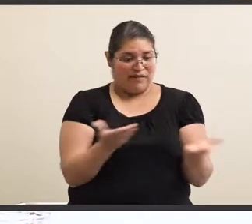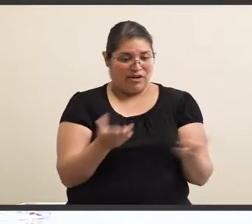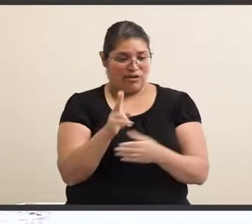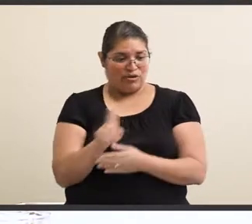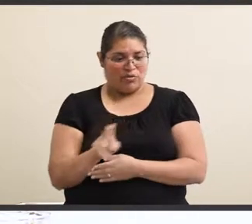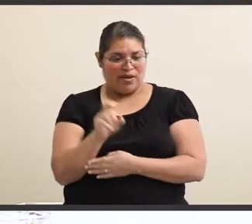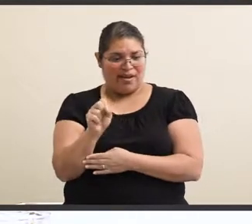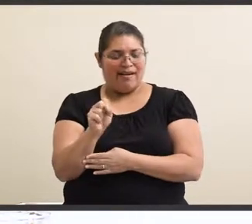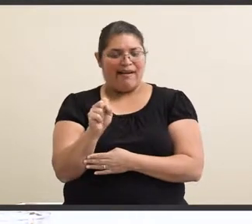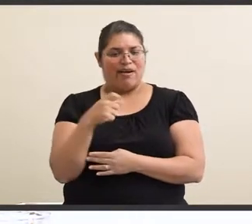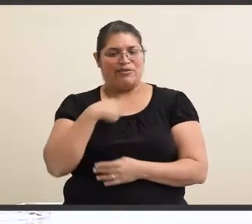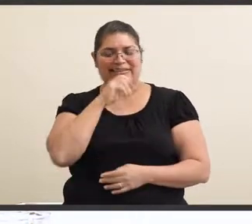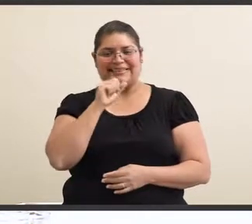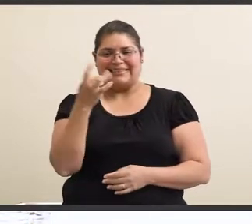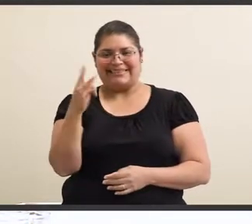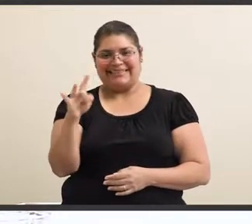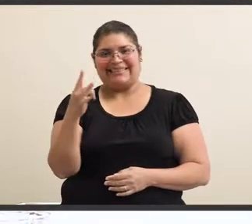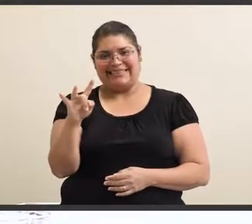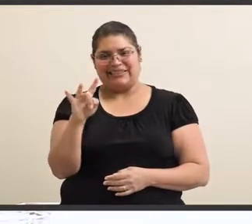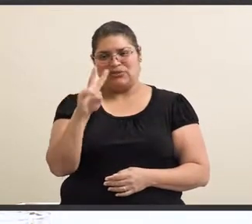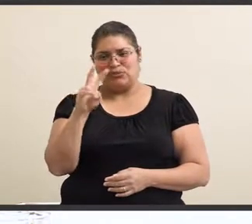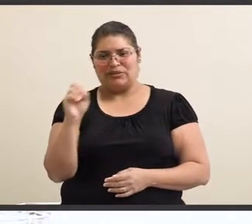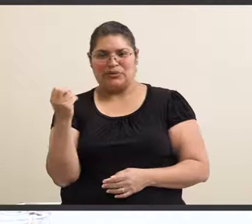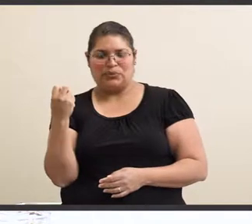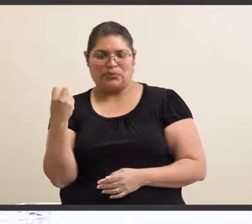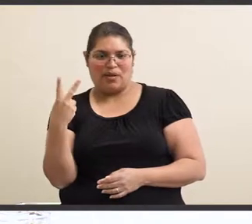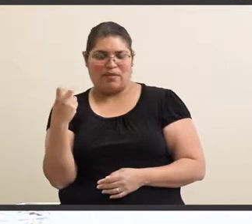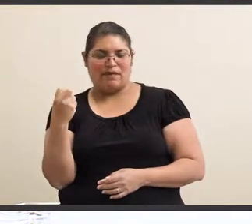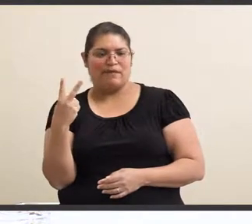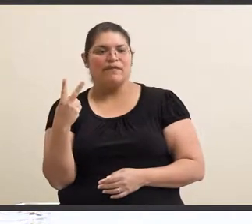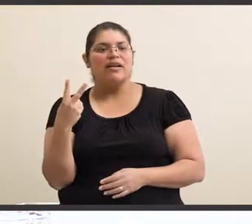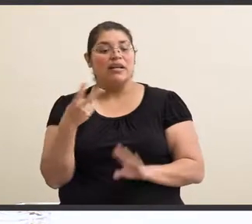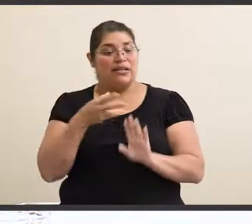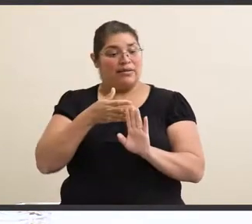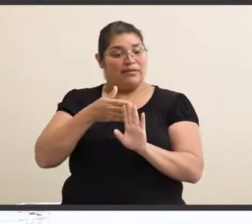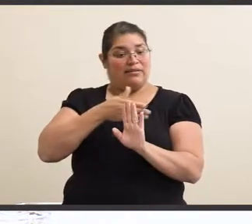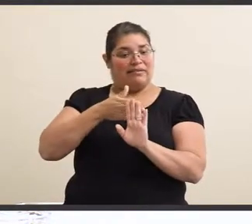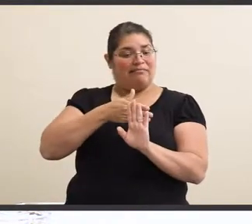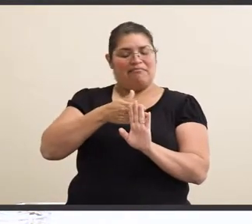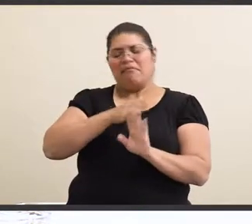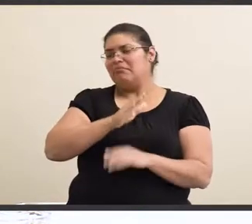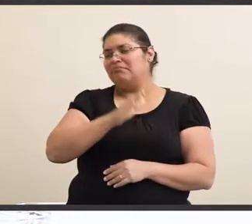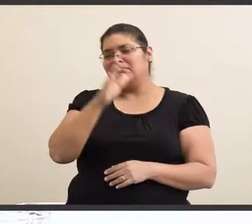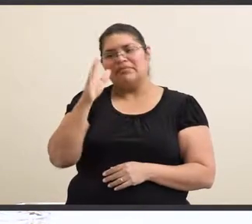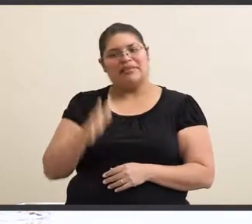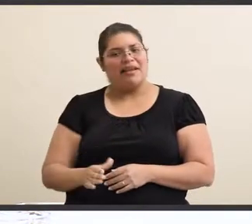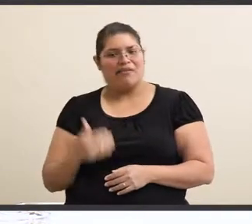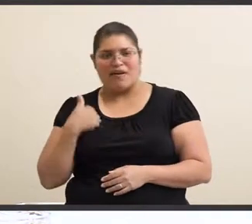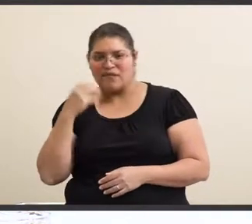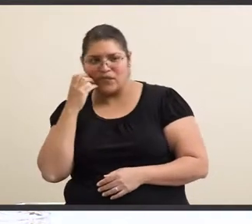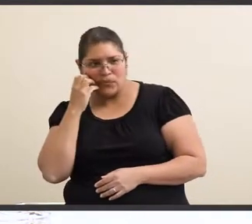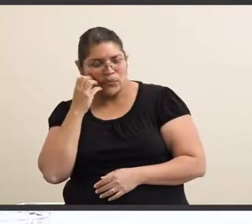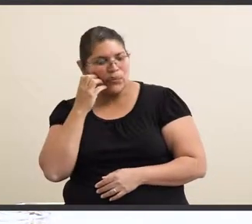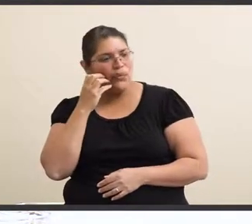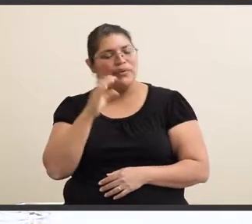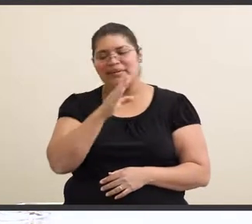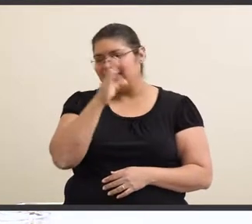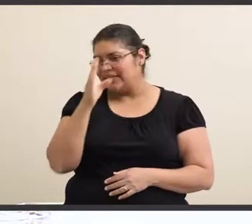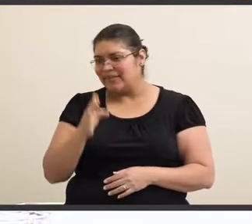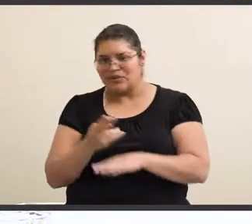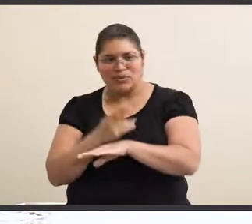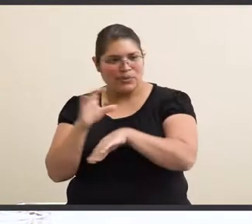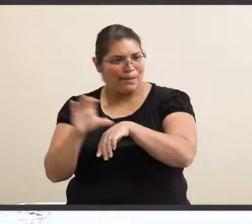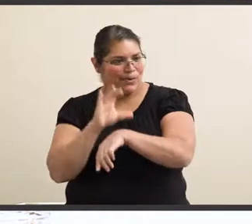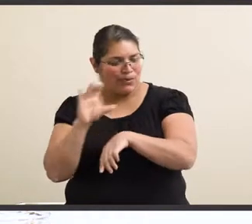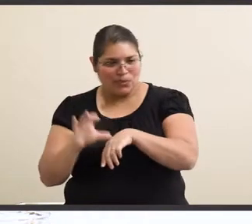.S., I was 18 years old, 2012. Prior to that, I had never owned a telephone, I had never used a